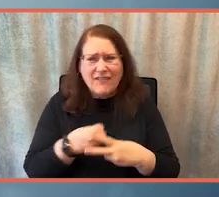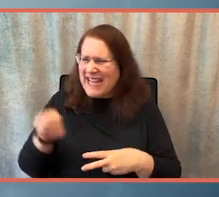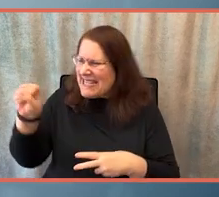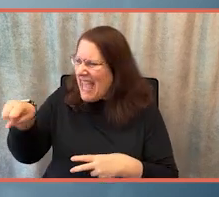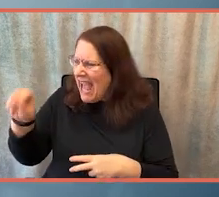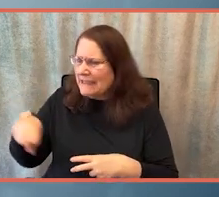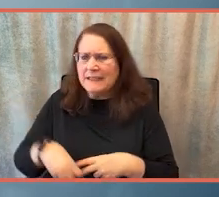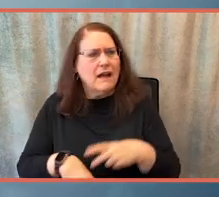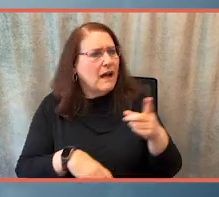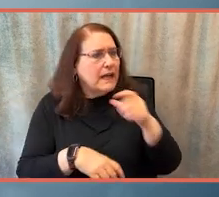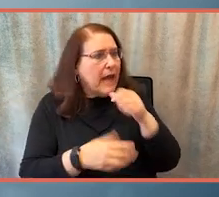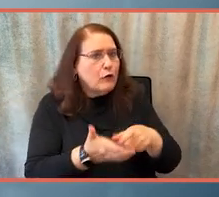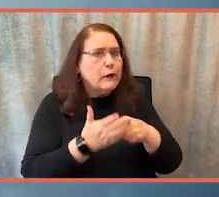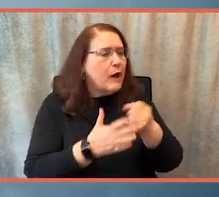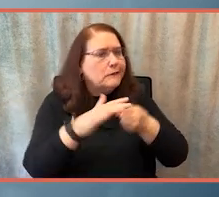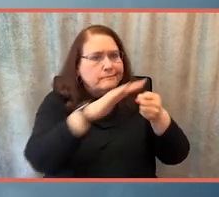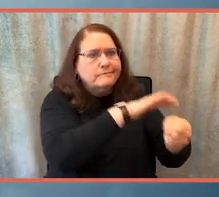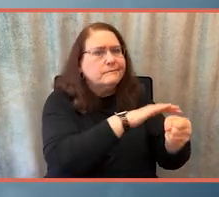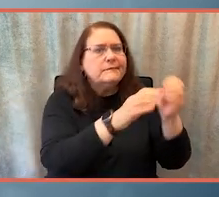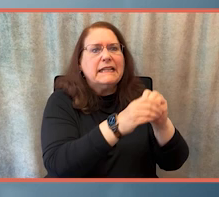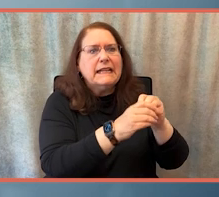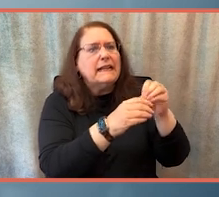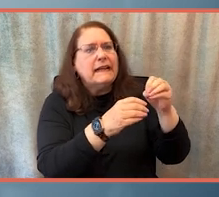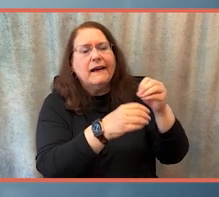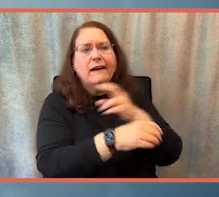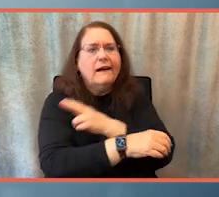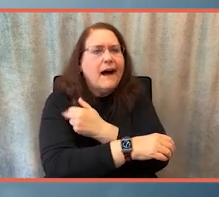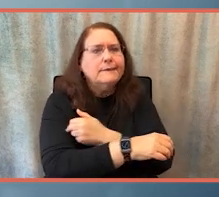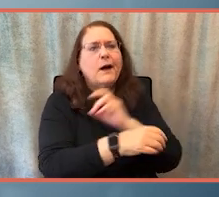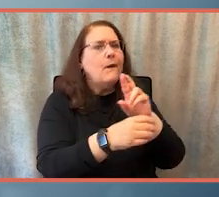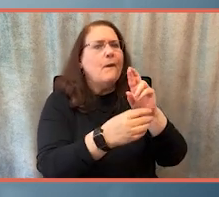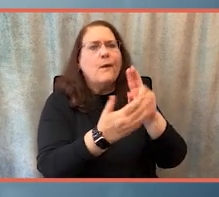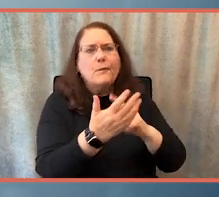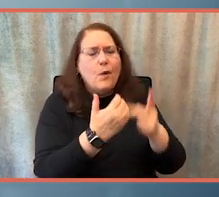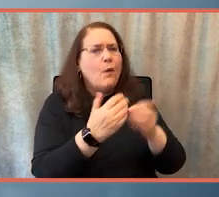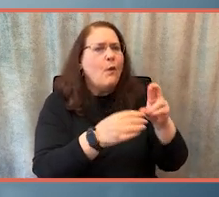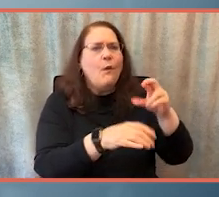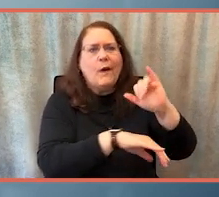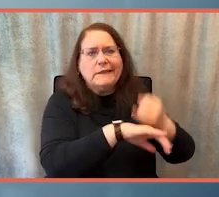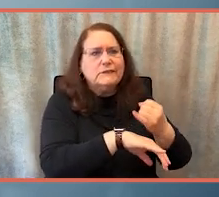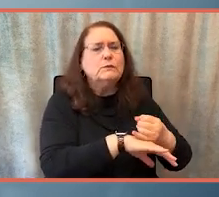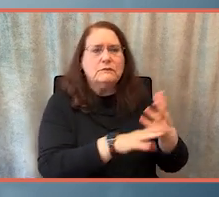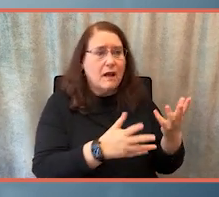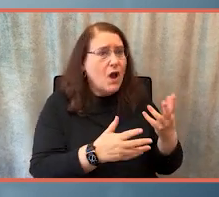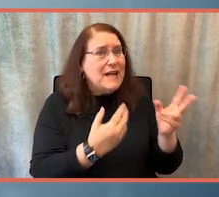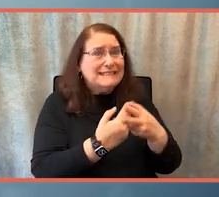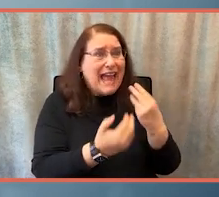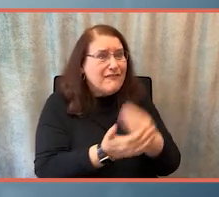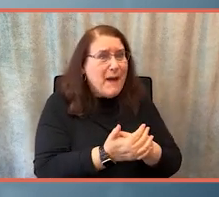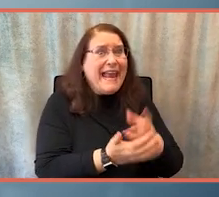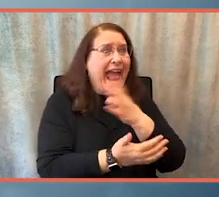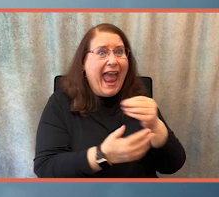requiring them to go into some other facility. We save money in the process of giving people dignity. Well, that's a win-win for